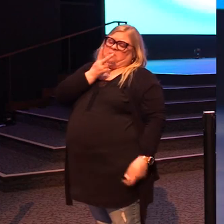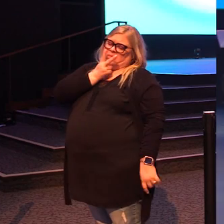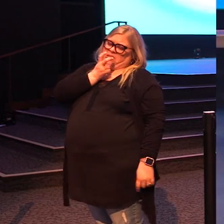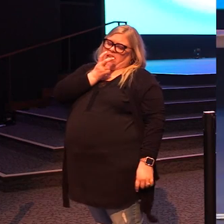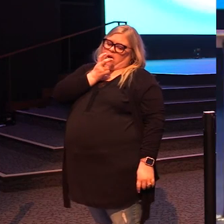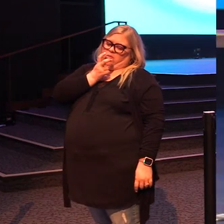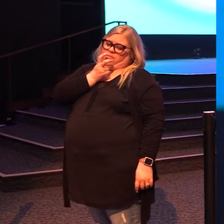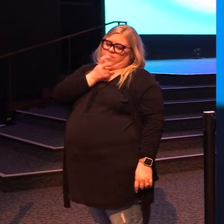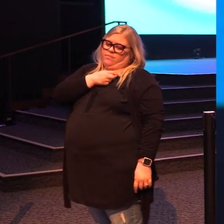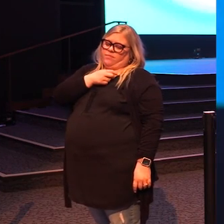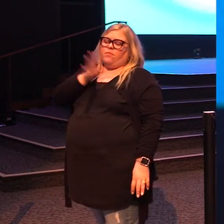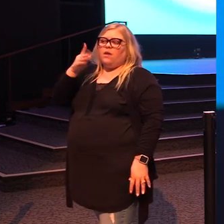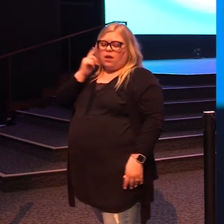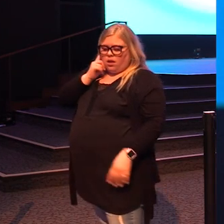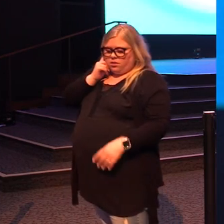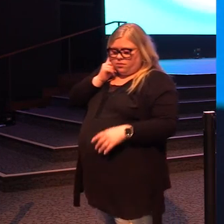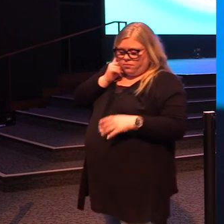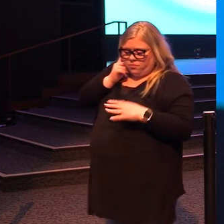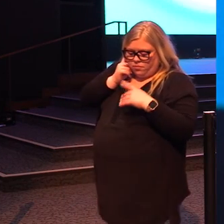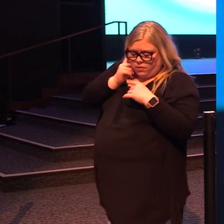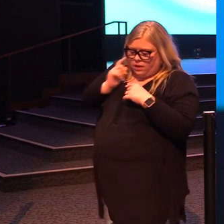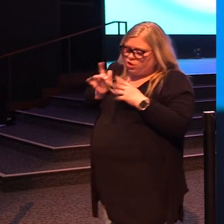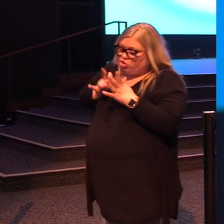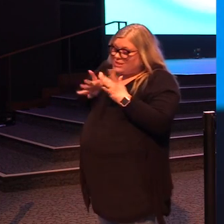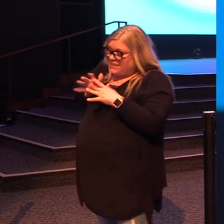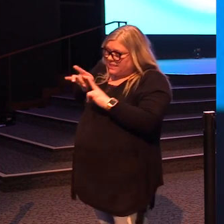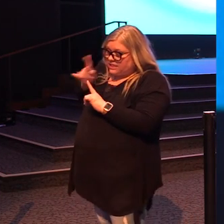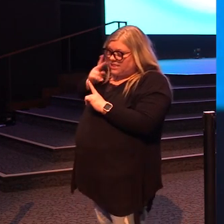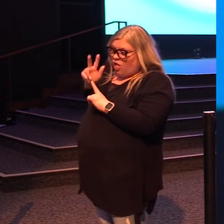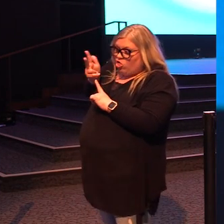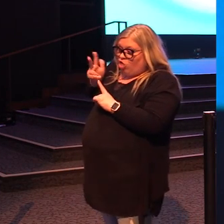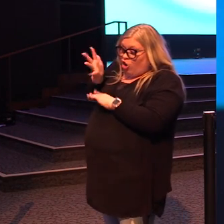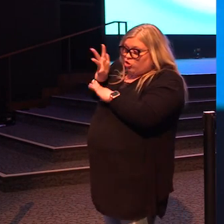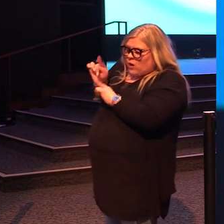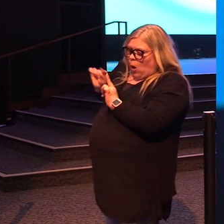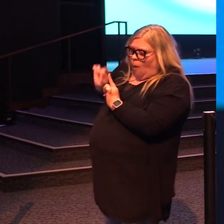Okay, Jesus, third tree down on the right.